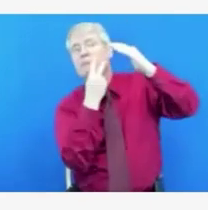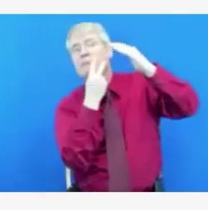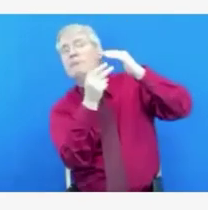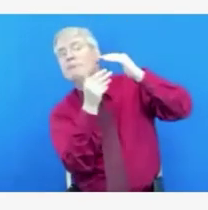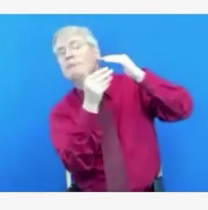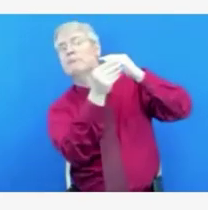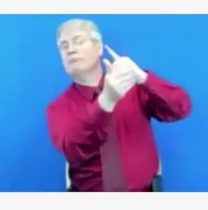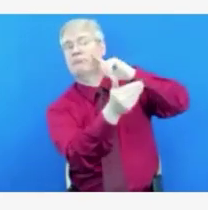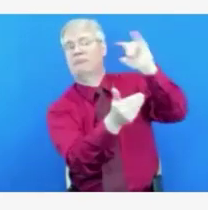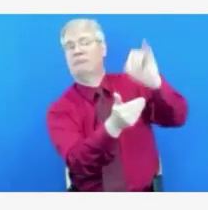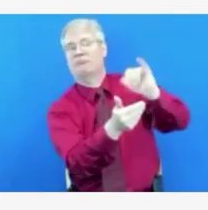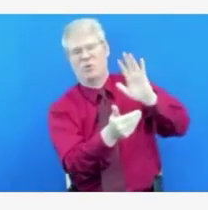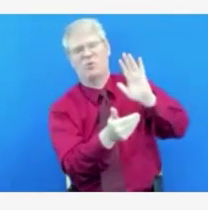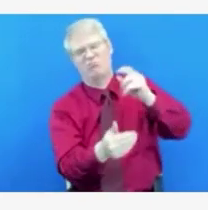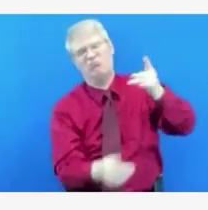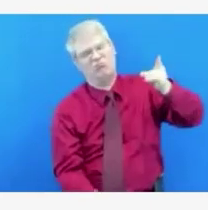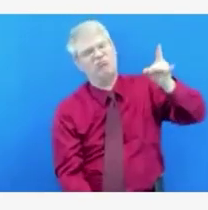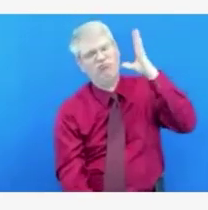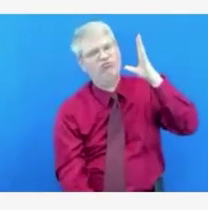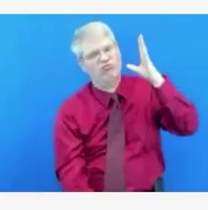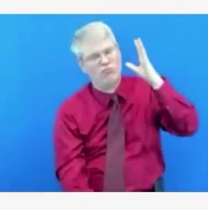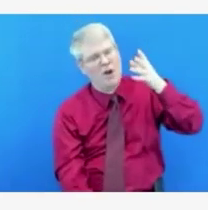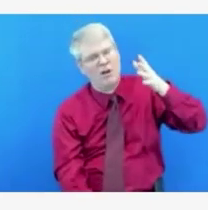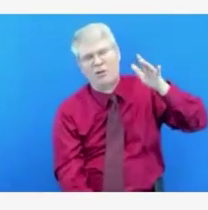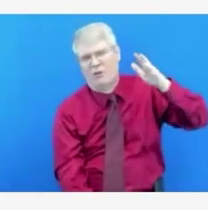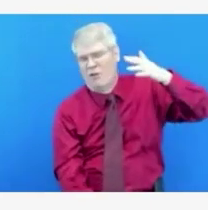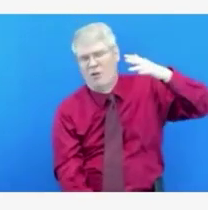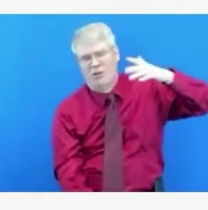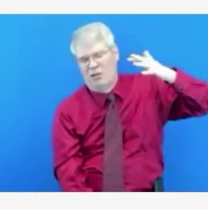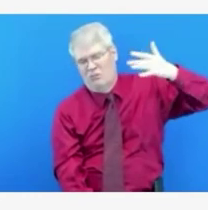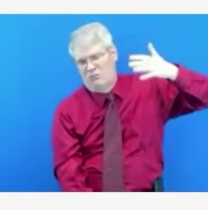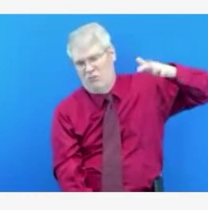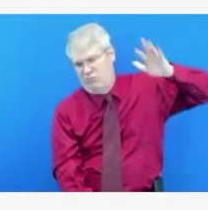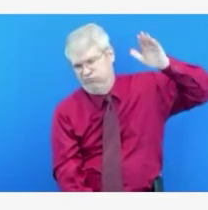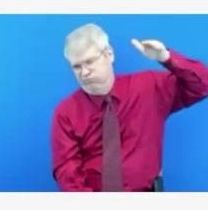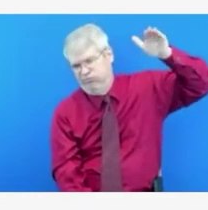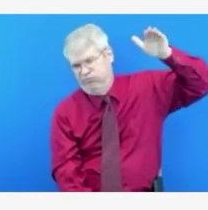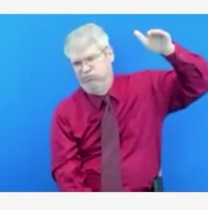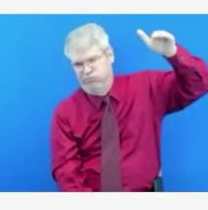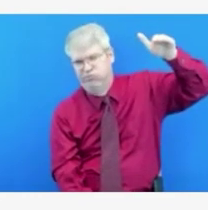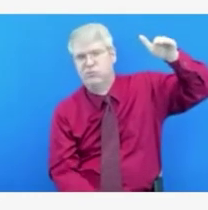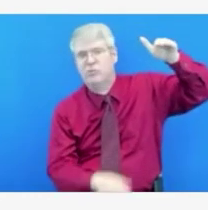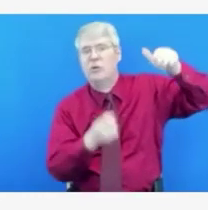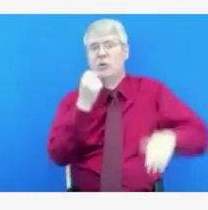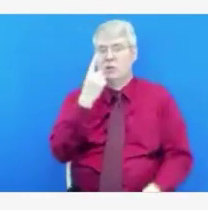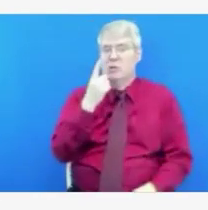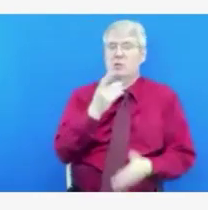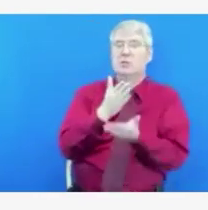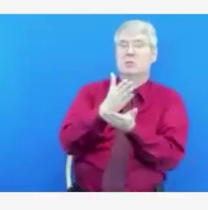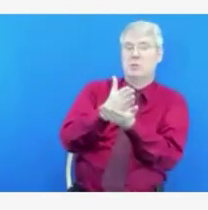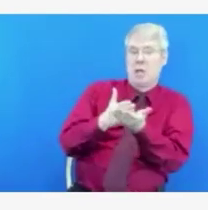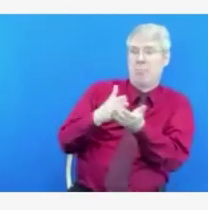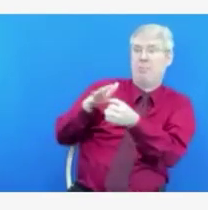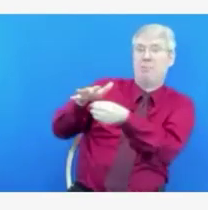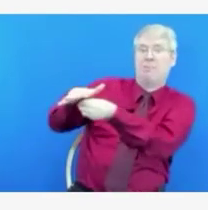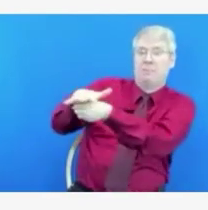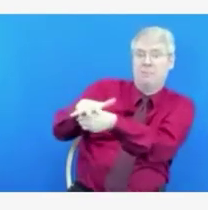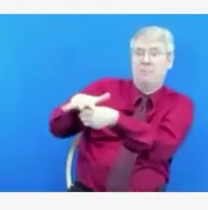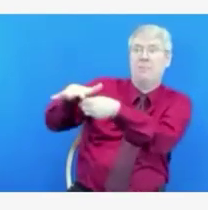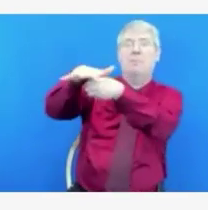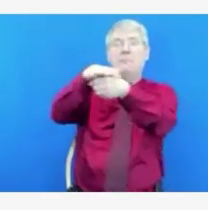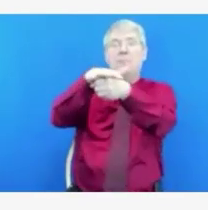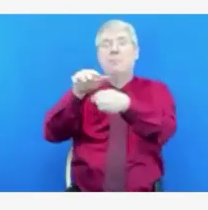you might be aware, some of our local public health districts have been